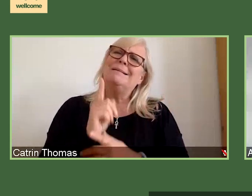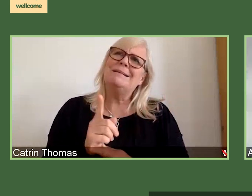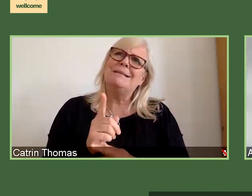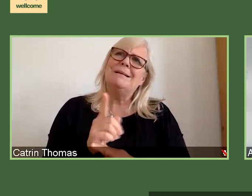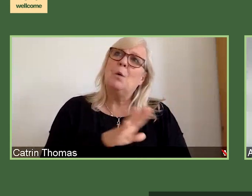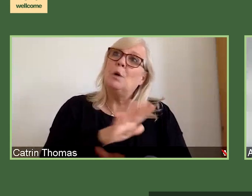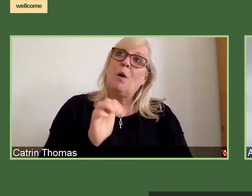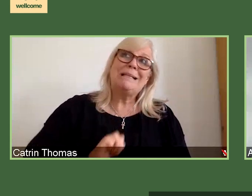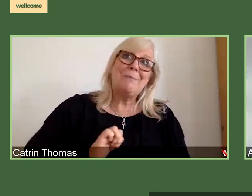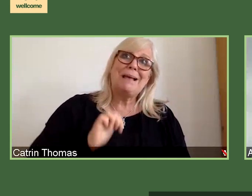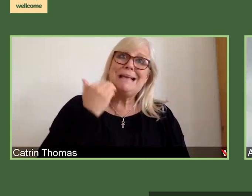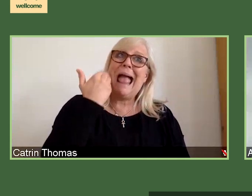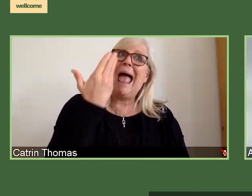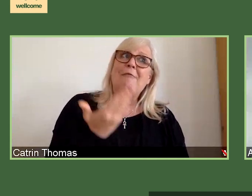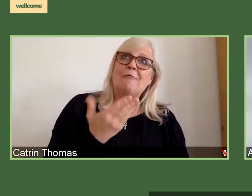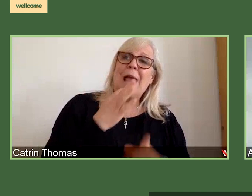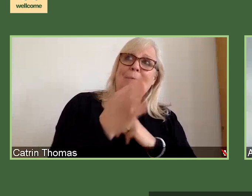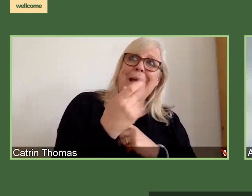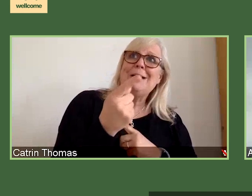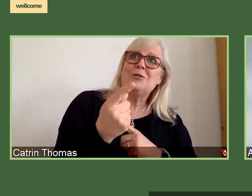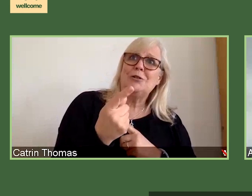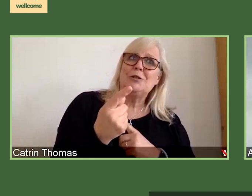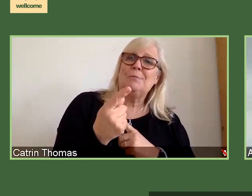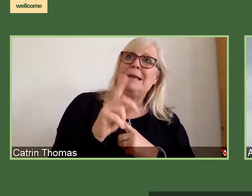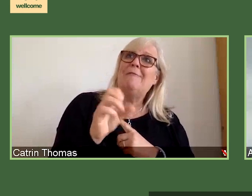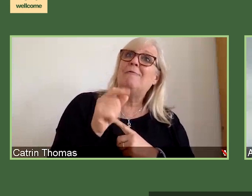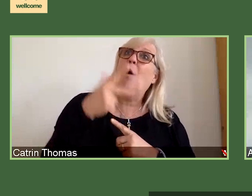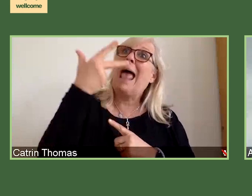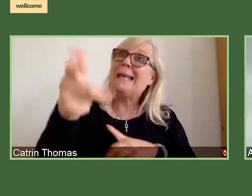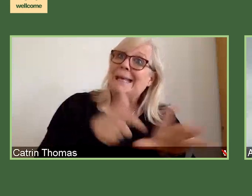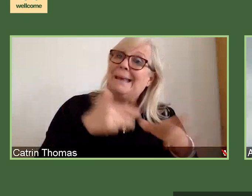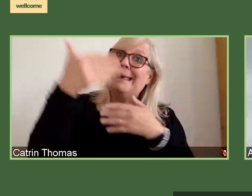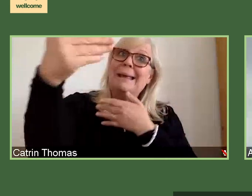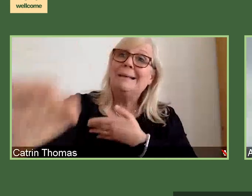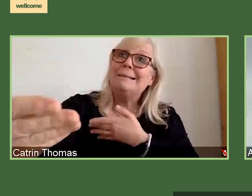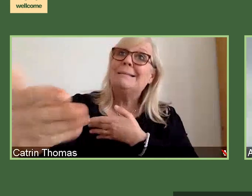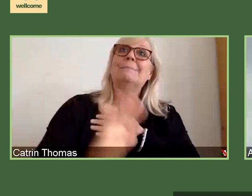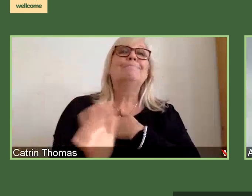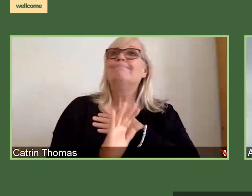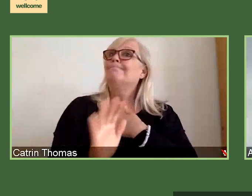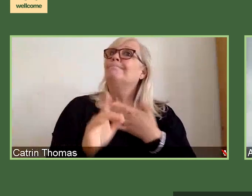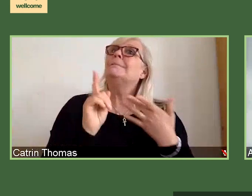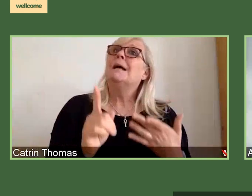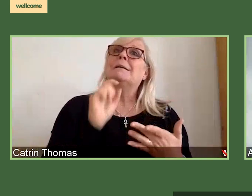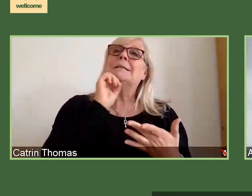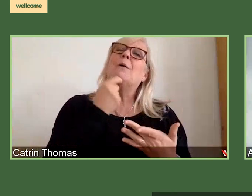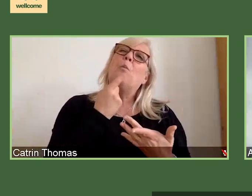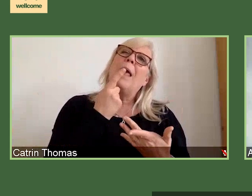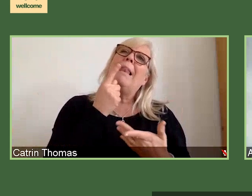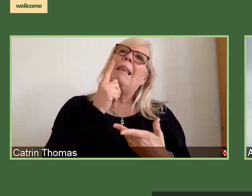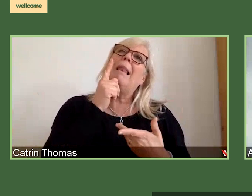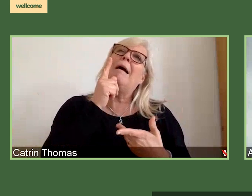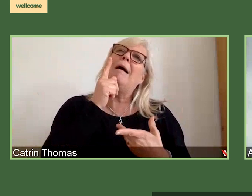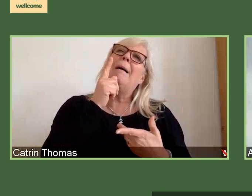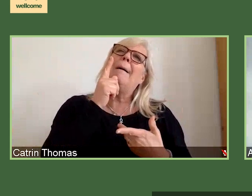know that it will vary with discipline for sure as well. So we're going to be very flexible with that and we